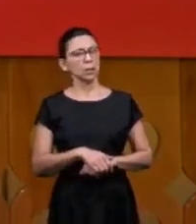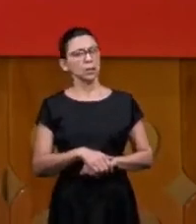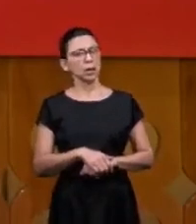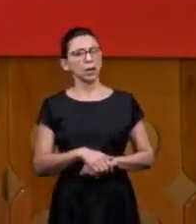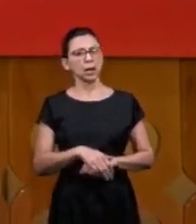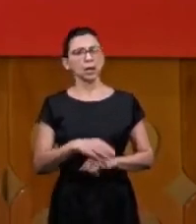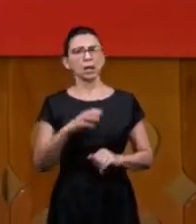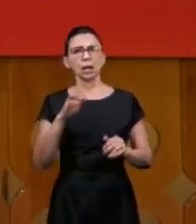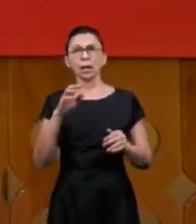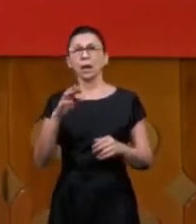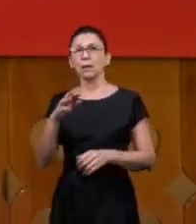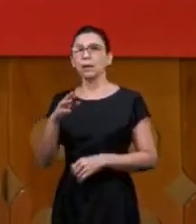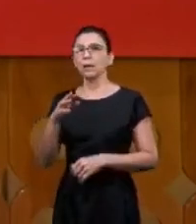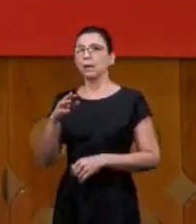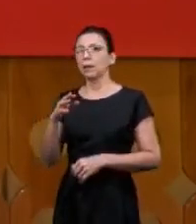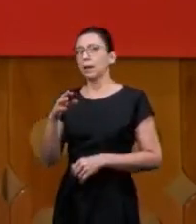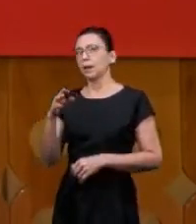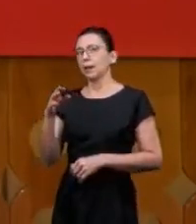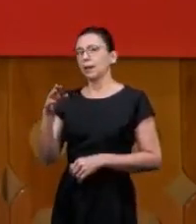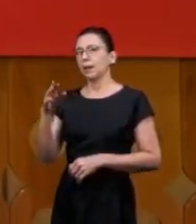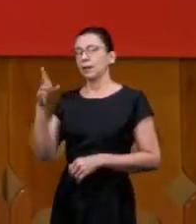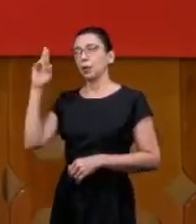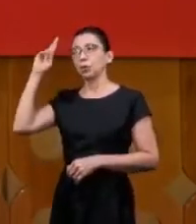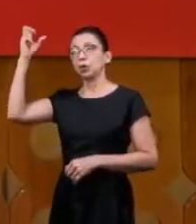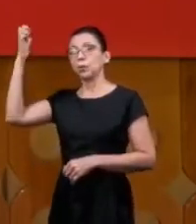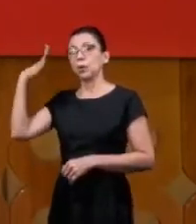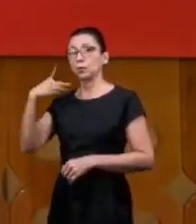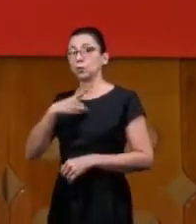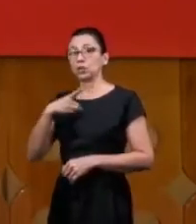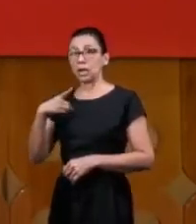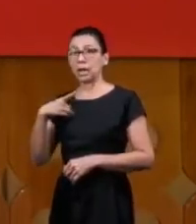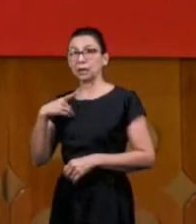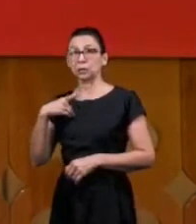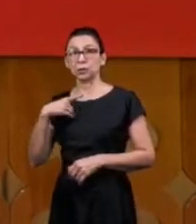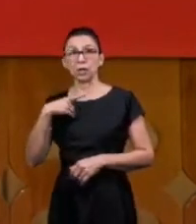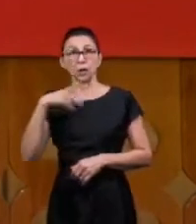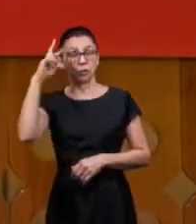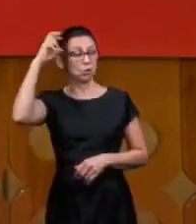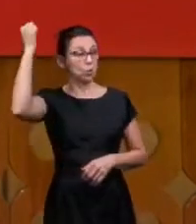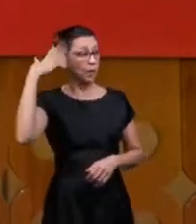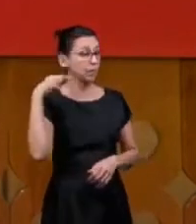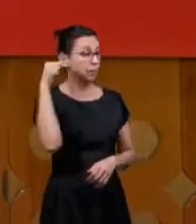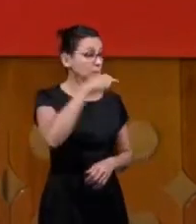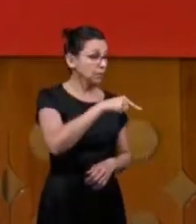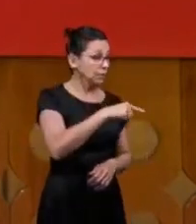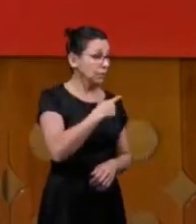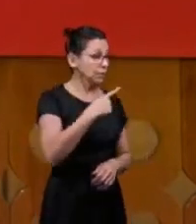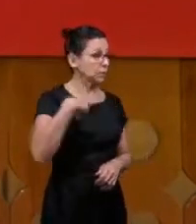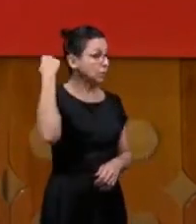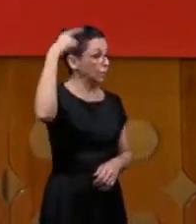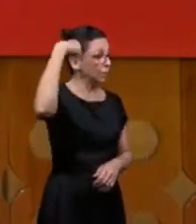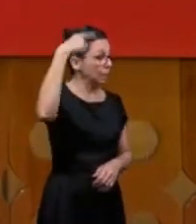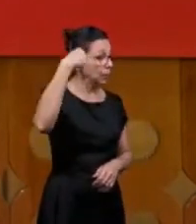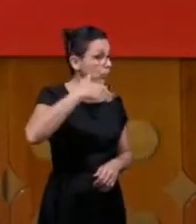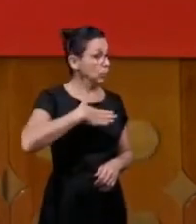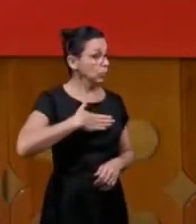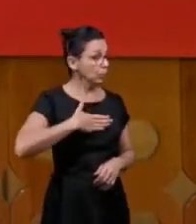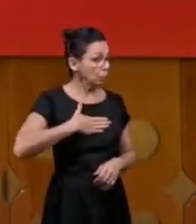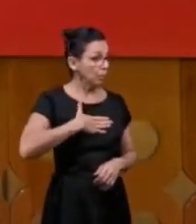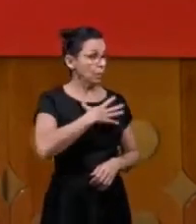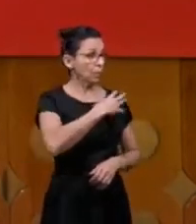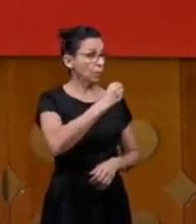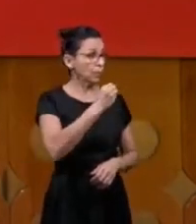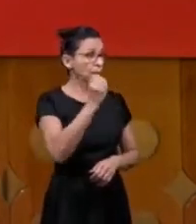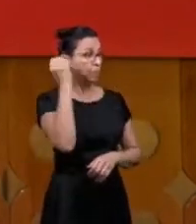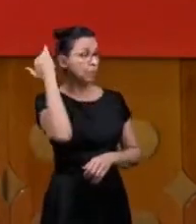that you are crazy the deacon said to the pastor the Lord revealed that you are crazy my son had a